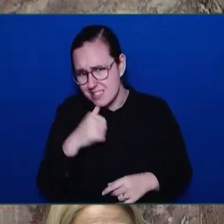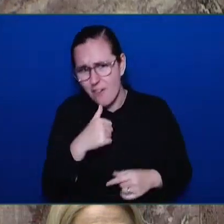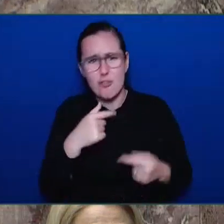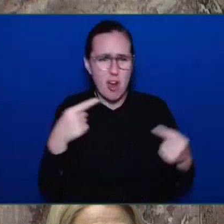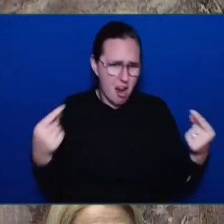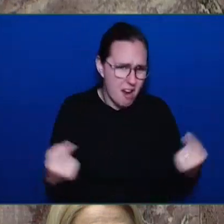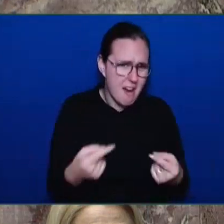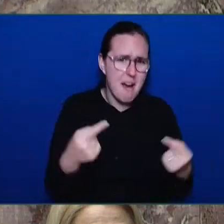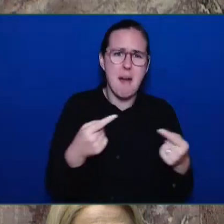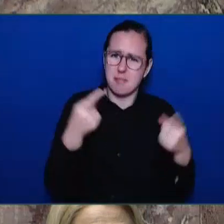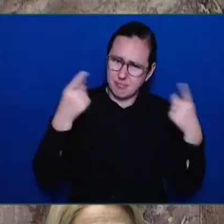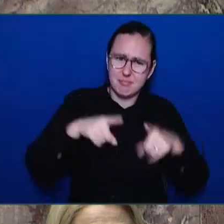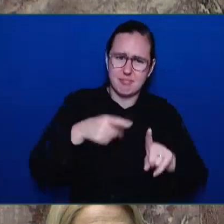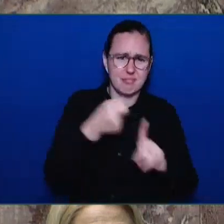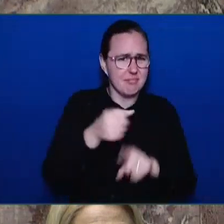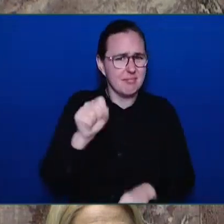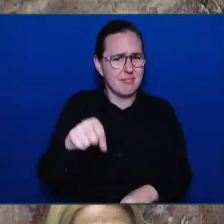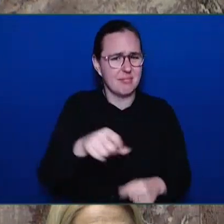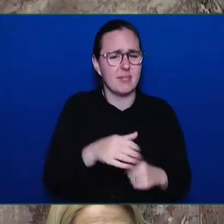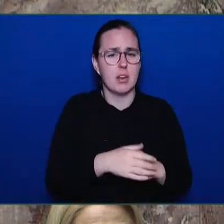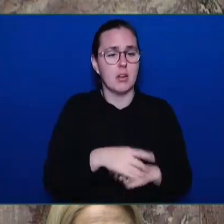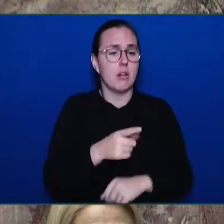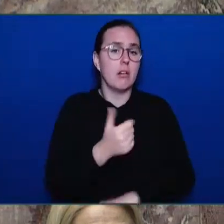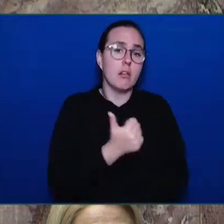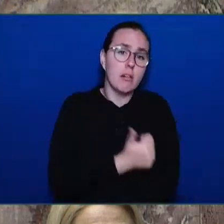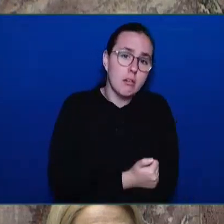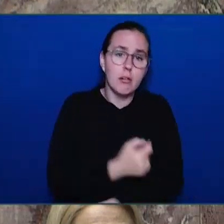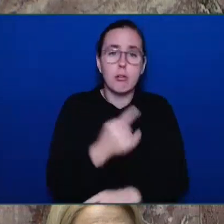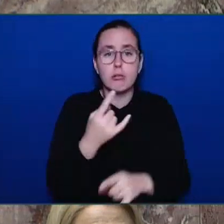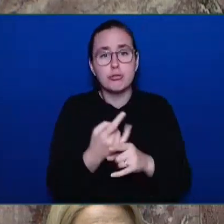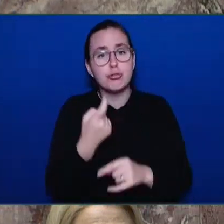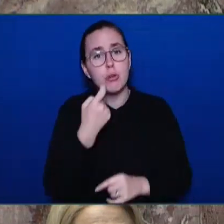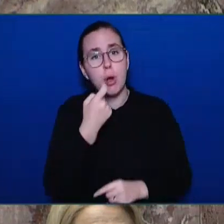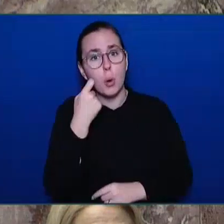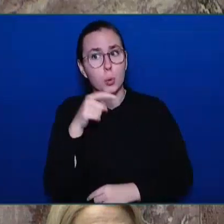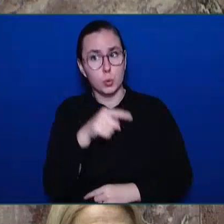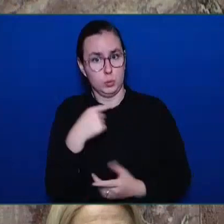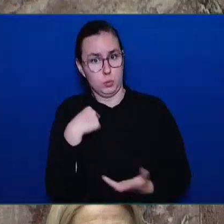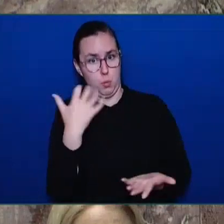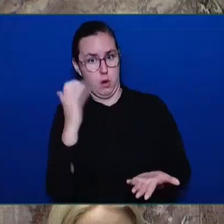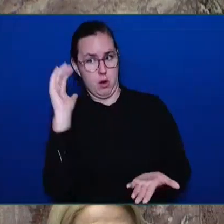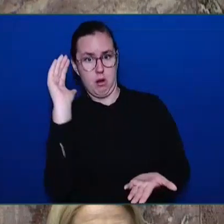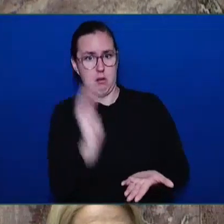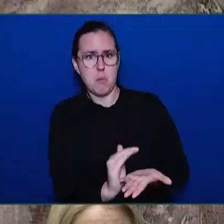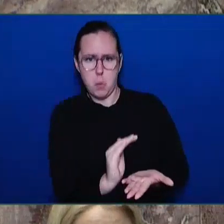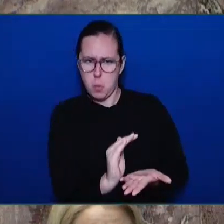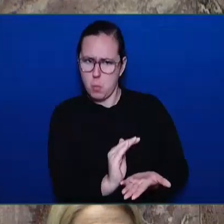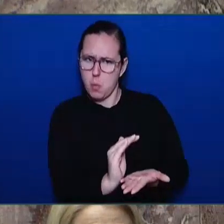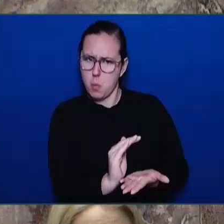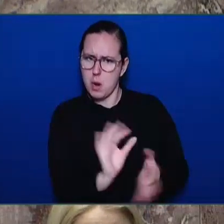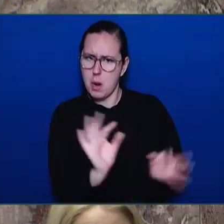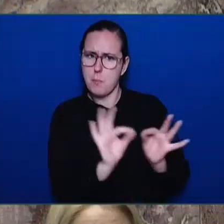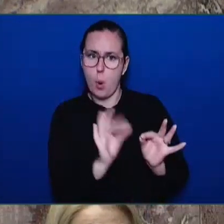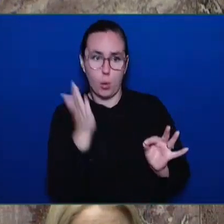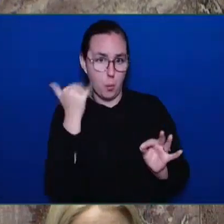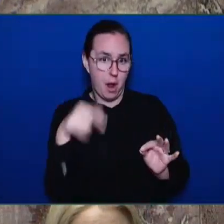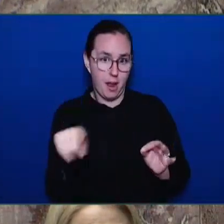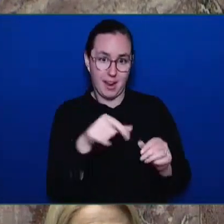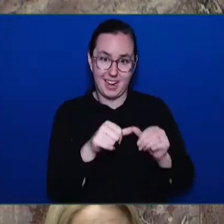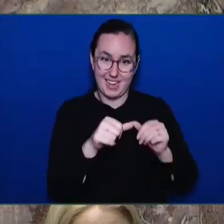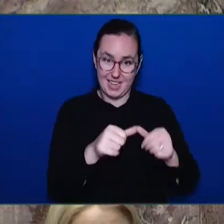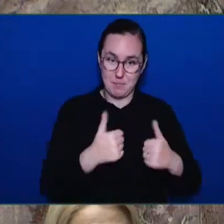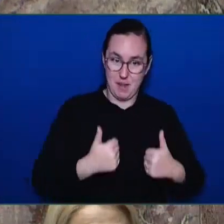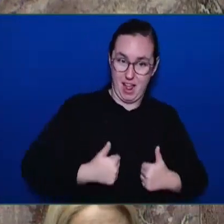addressing that, because we know we have to keep people alive in order to connect them to treatment. I have heard that time and time